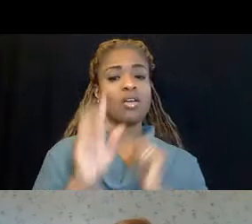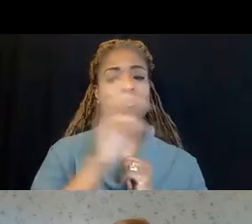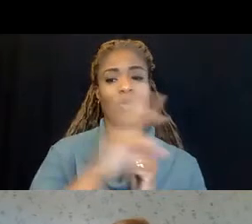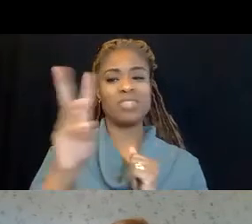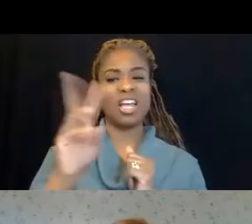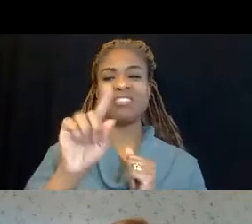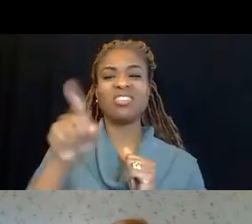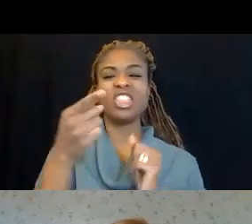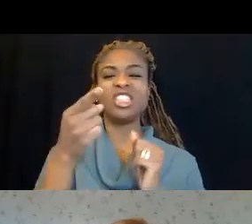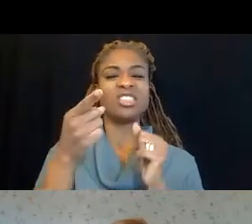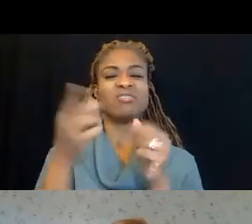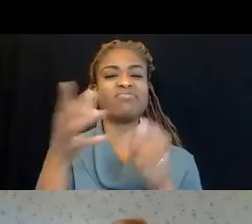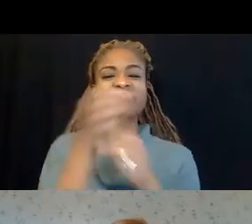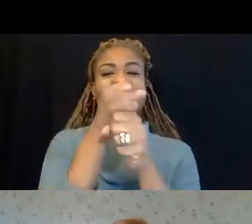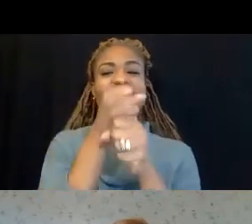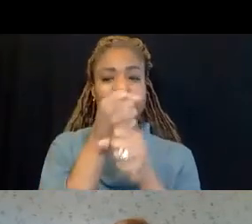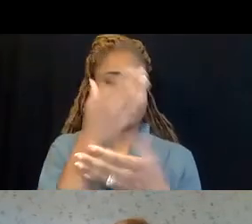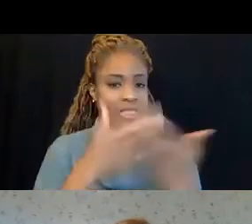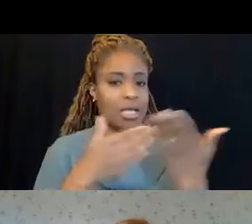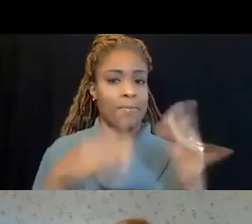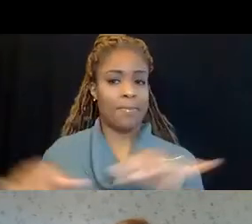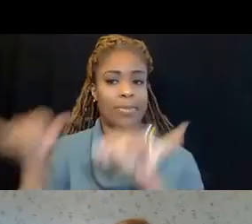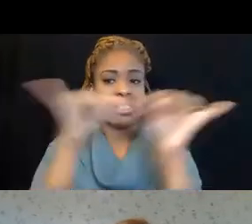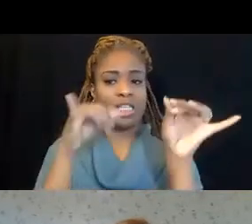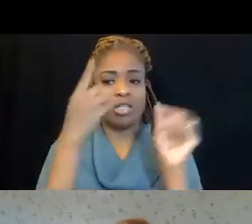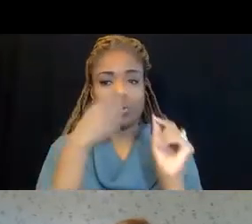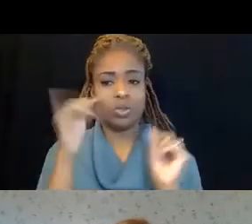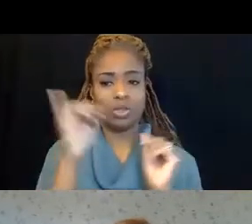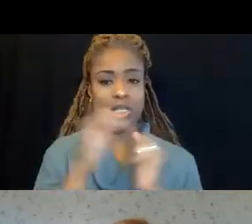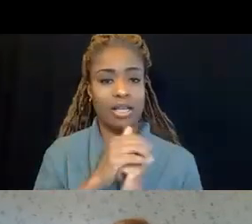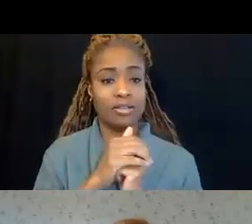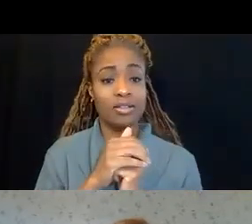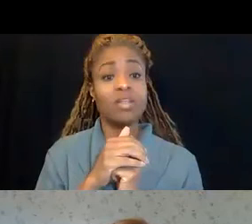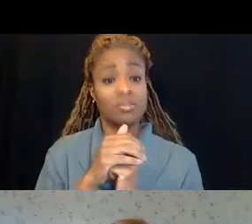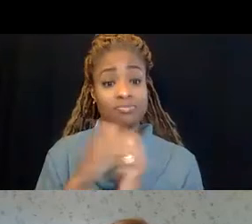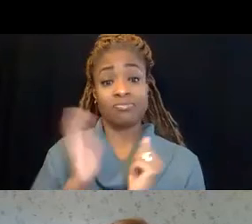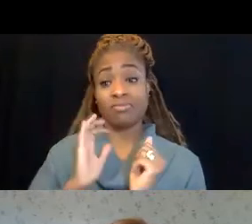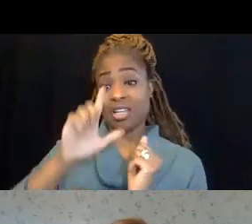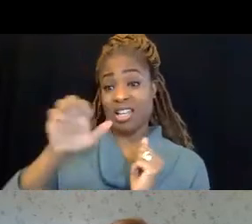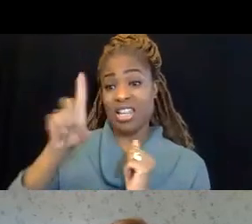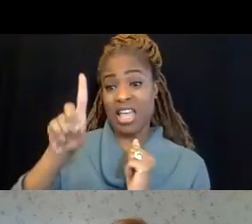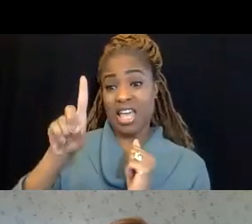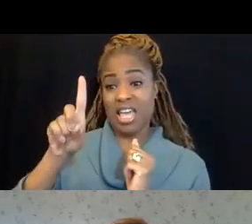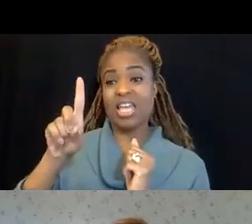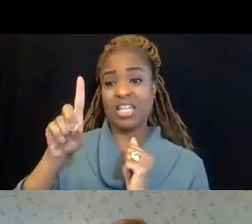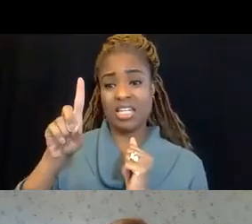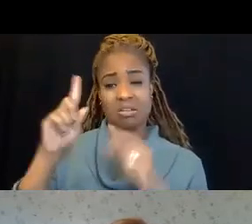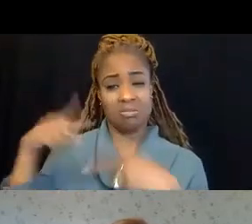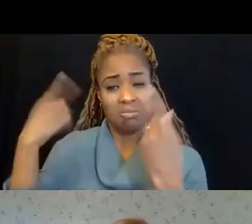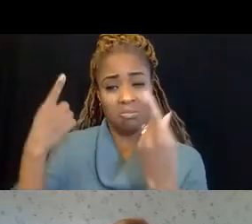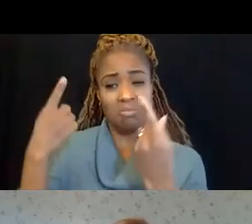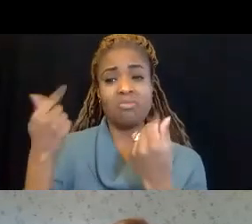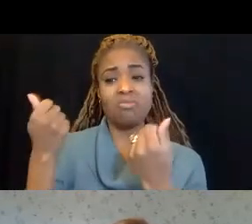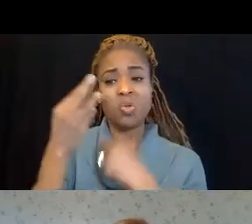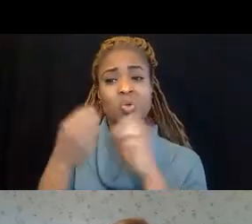a snapshot of some of those. Lead was a biggie that we worked in the last few years to